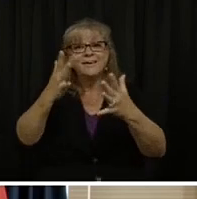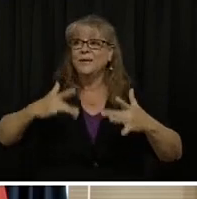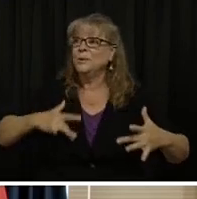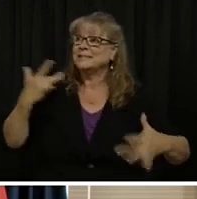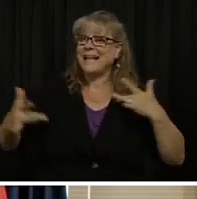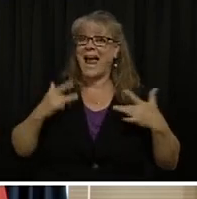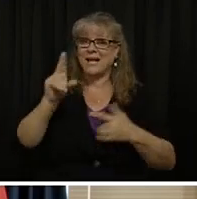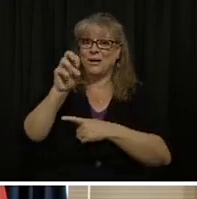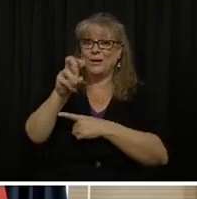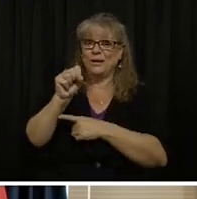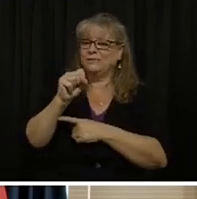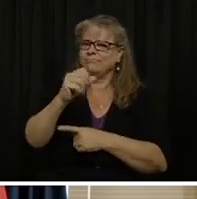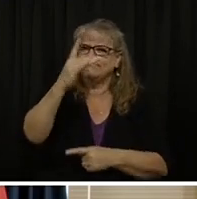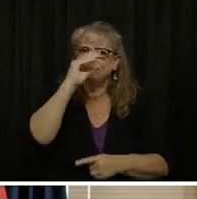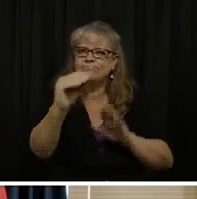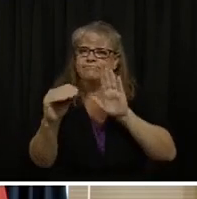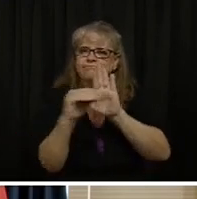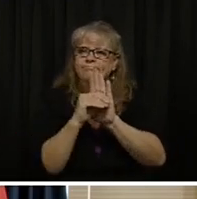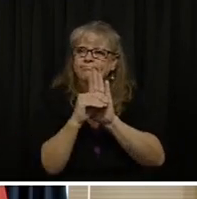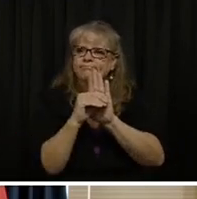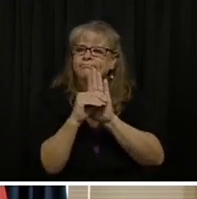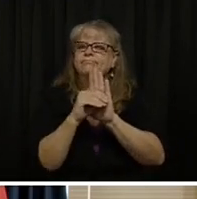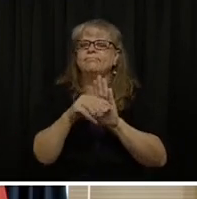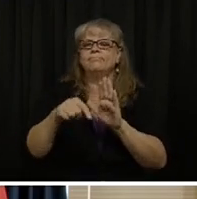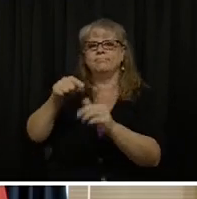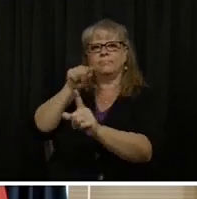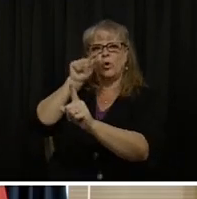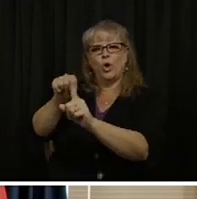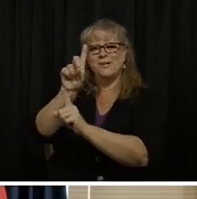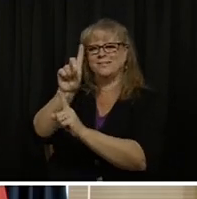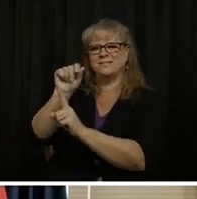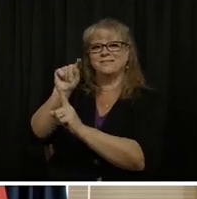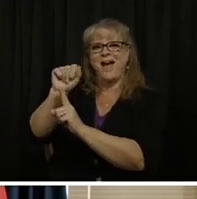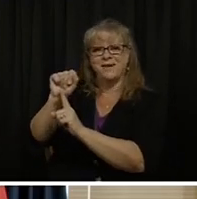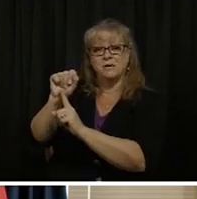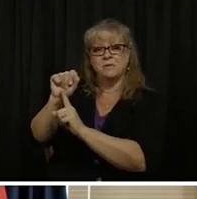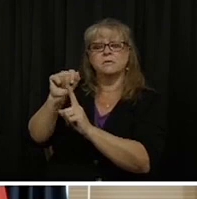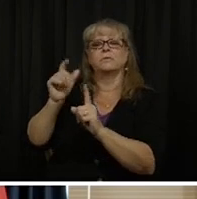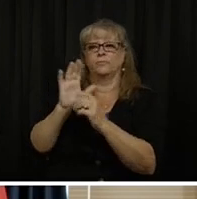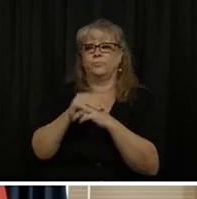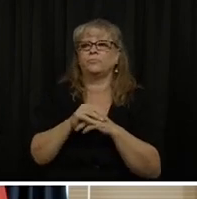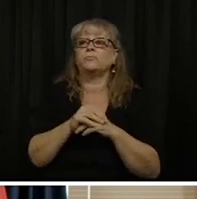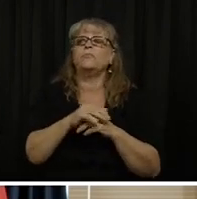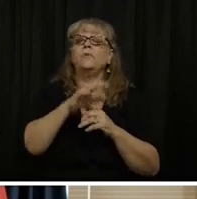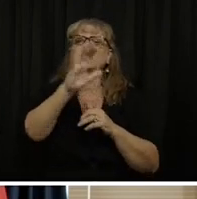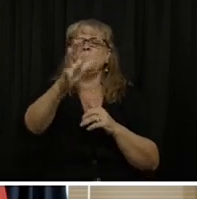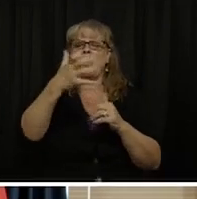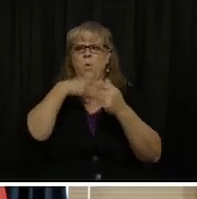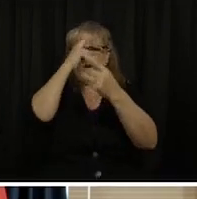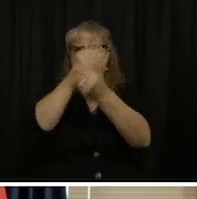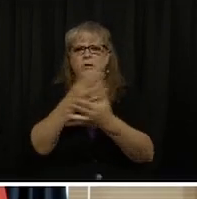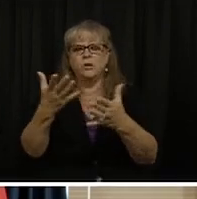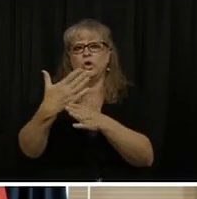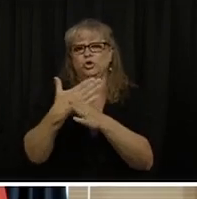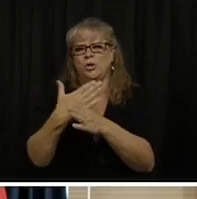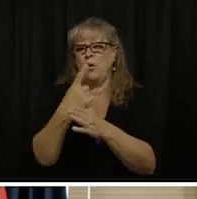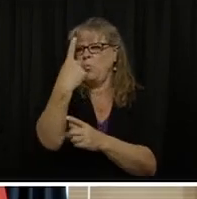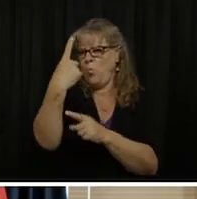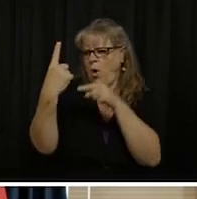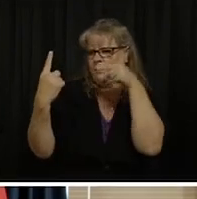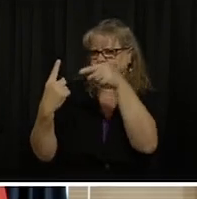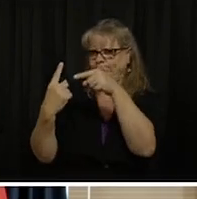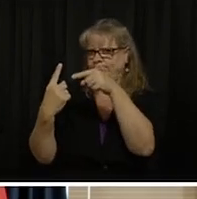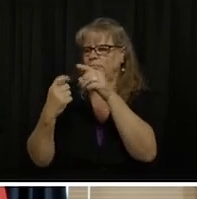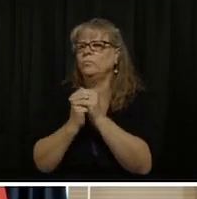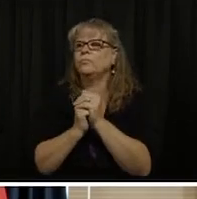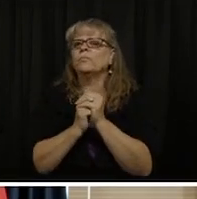you hear the steps, you hear the importance of mask wearing. I do want to share one positive bit of information. As you know from the start, we set up an innovation